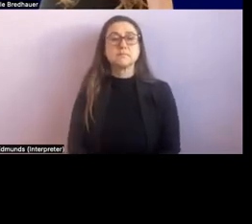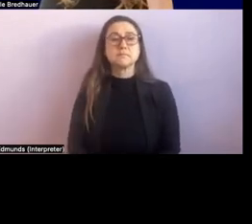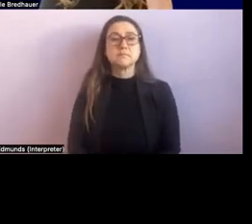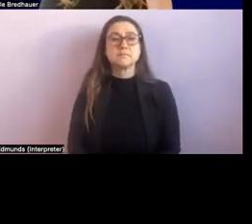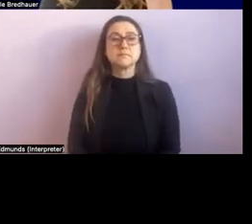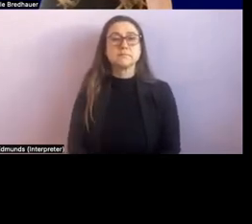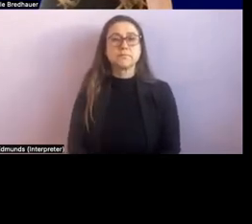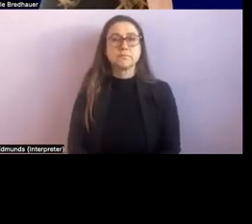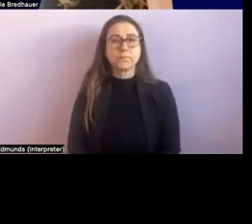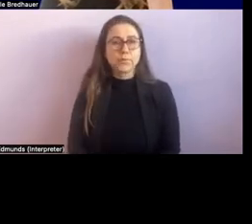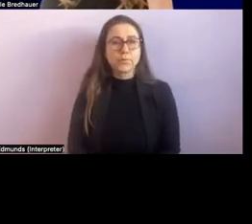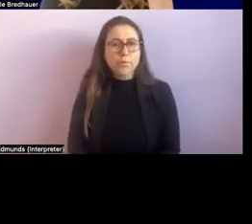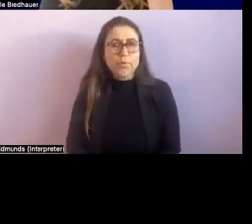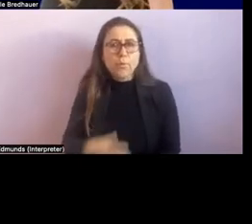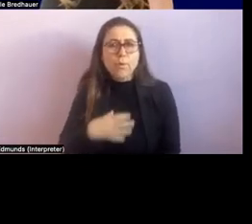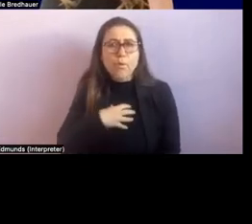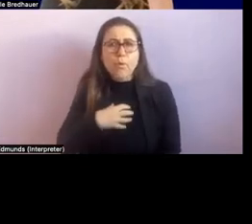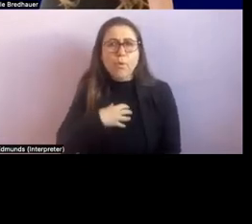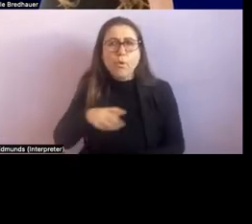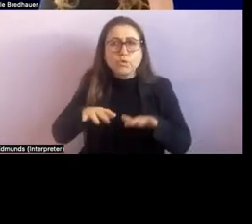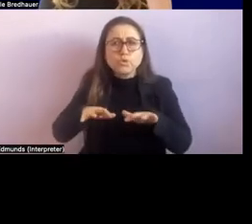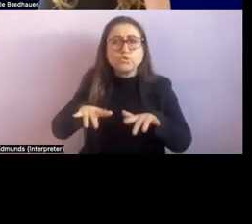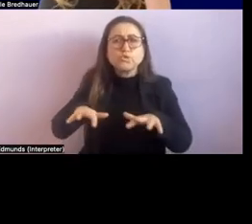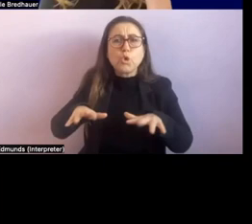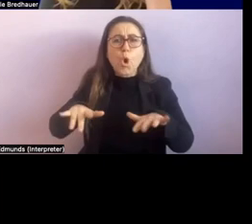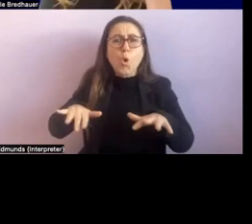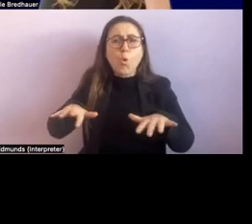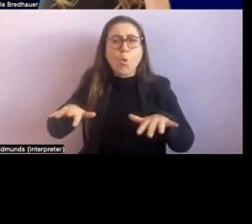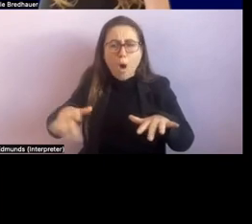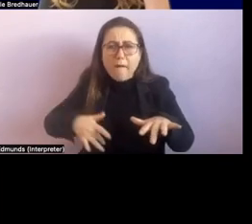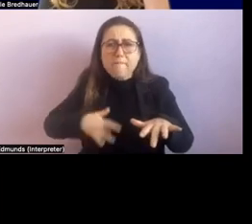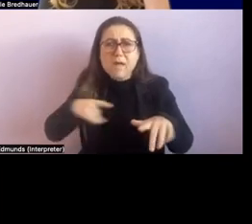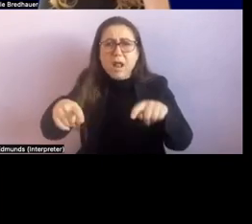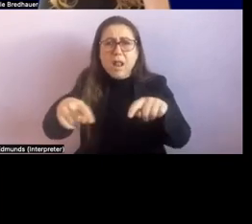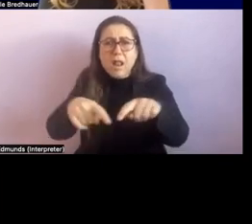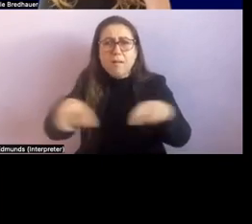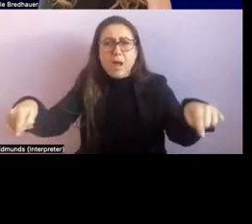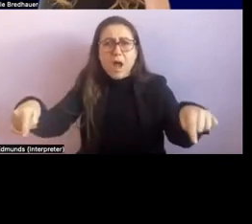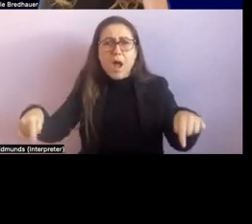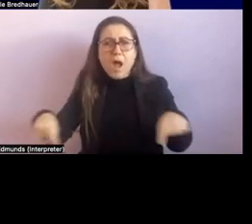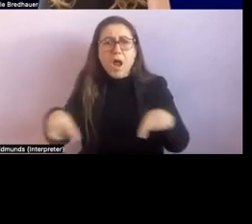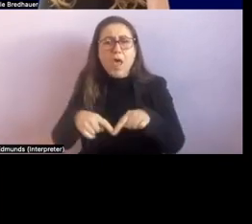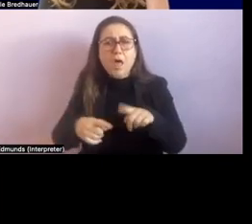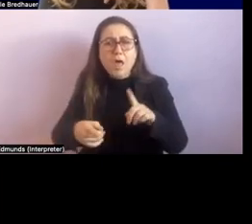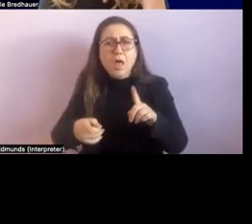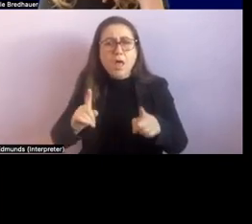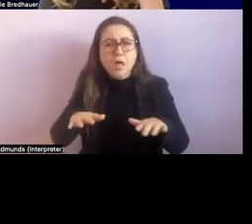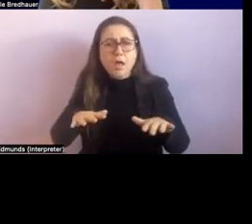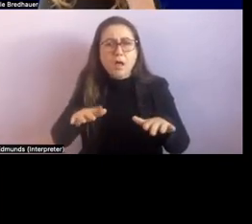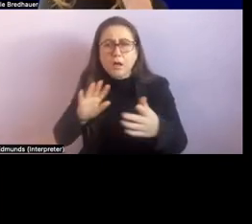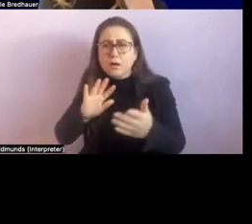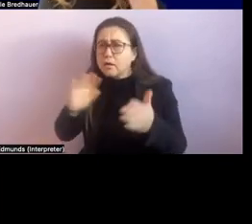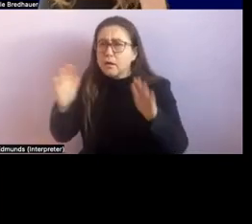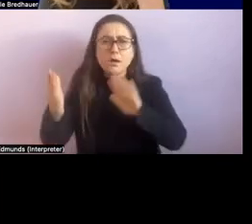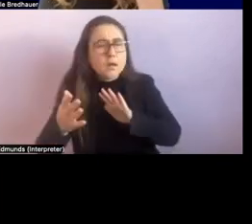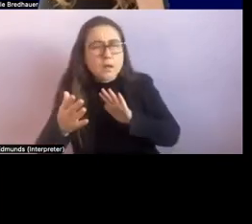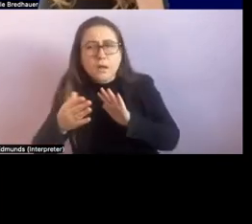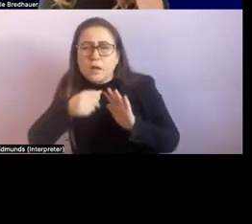she's found something with her toes there's a mat she's turning she's rechecking that glass